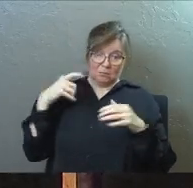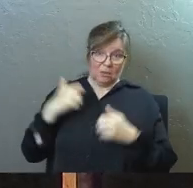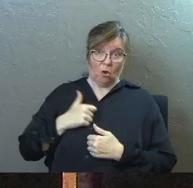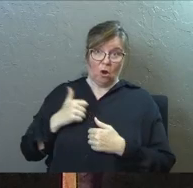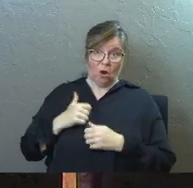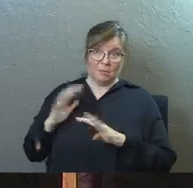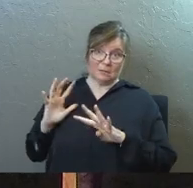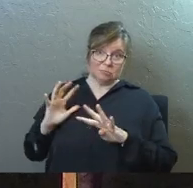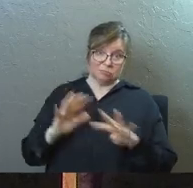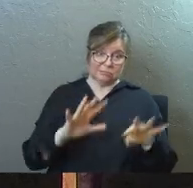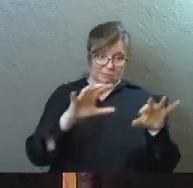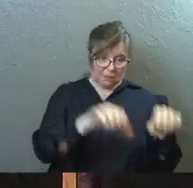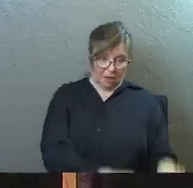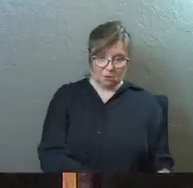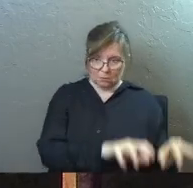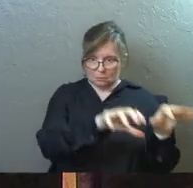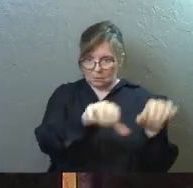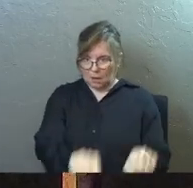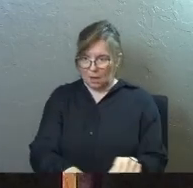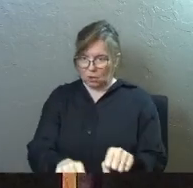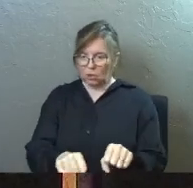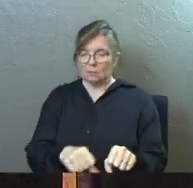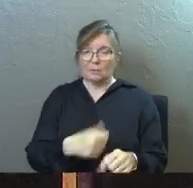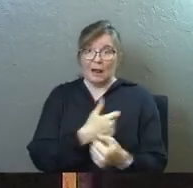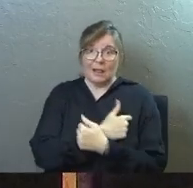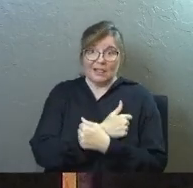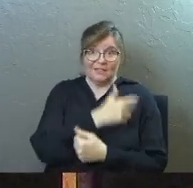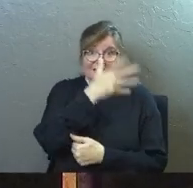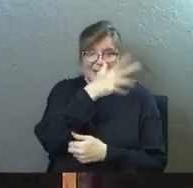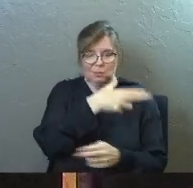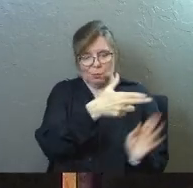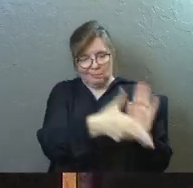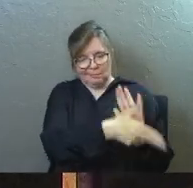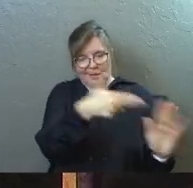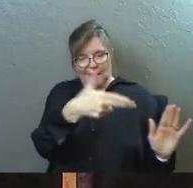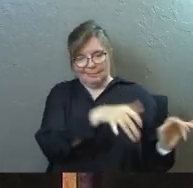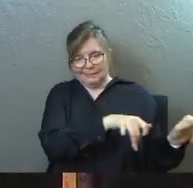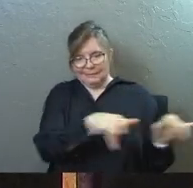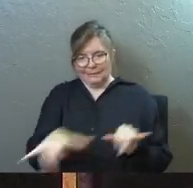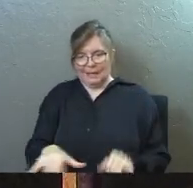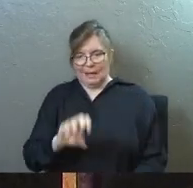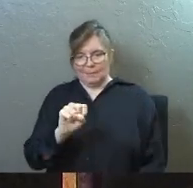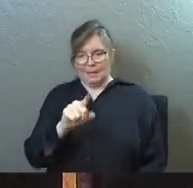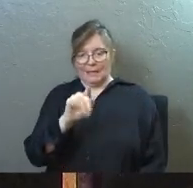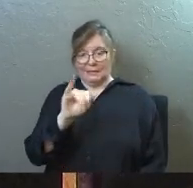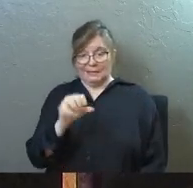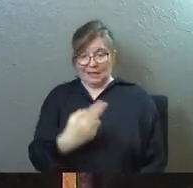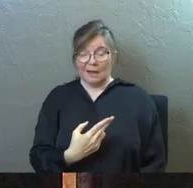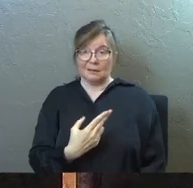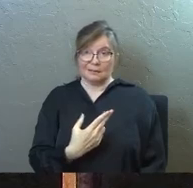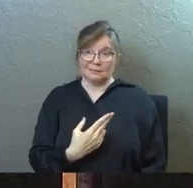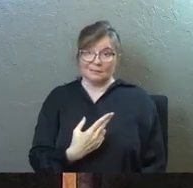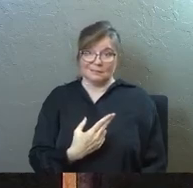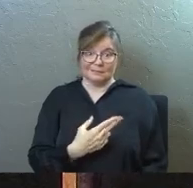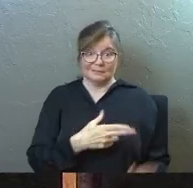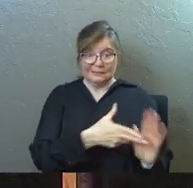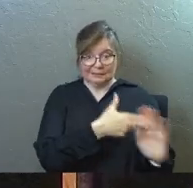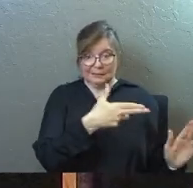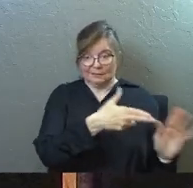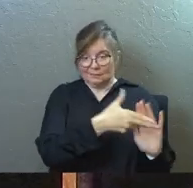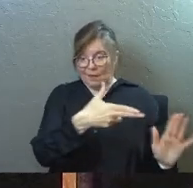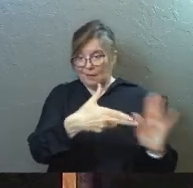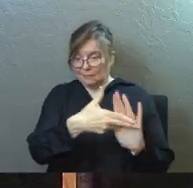his dad, he named 16 of them Antioch, I'm not joking, that's historically accurate,